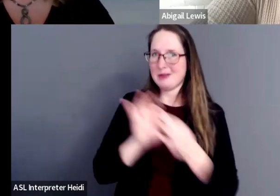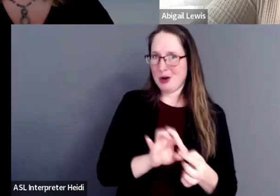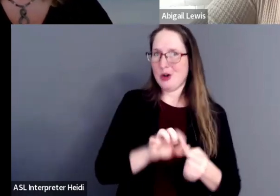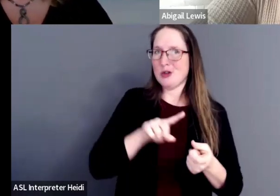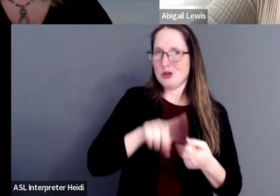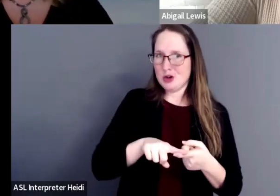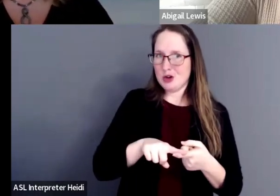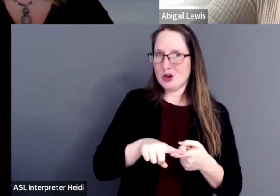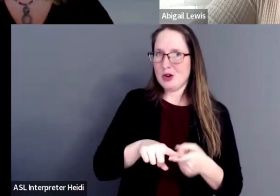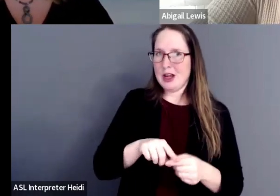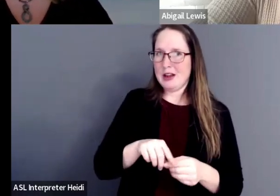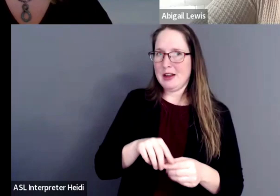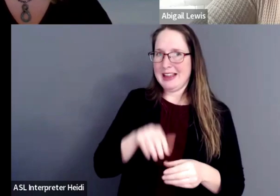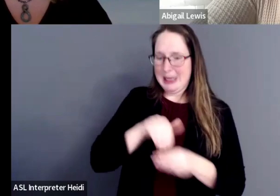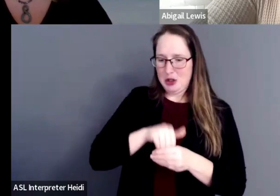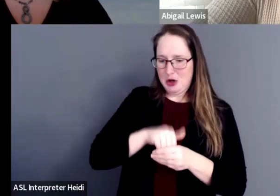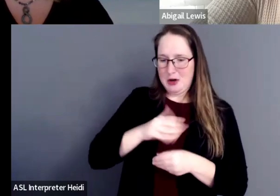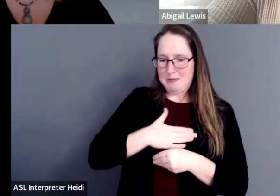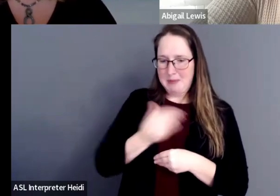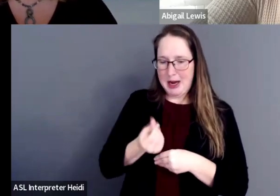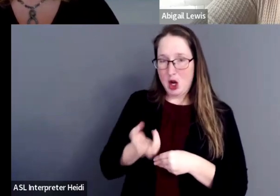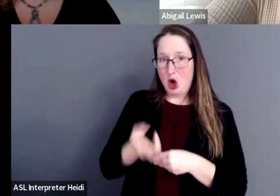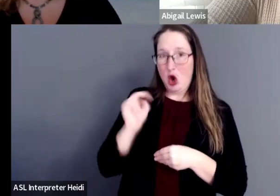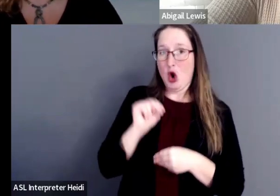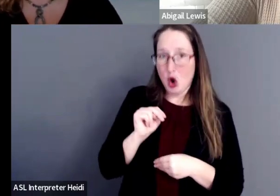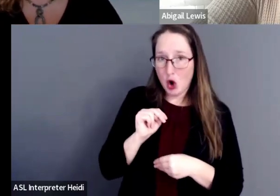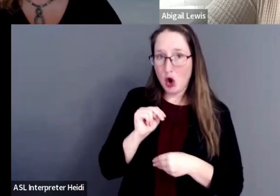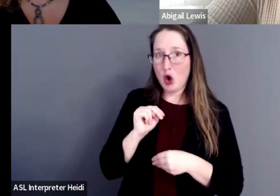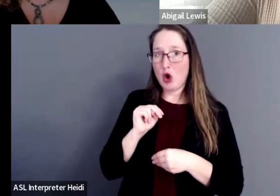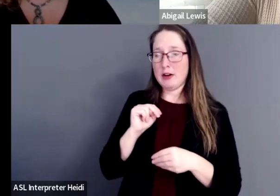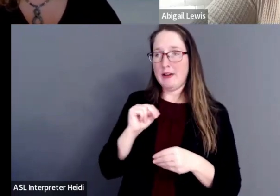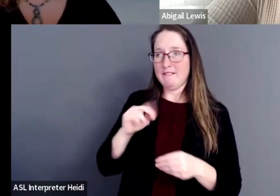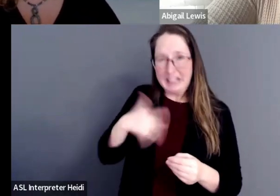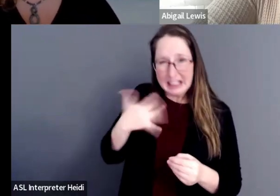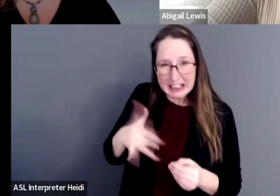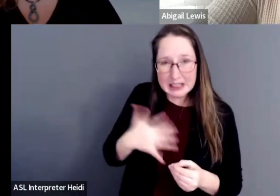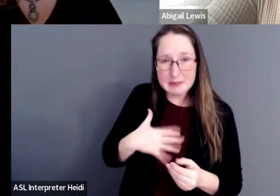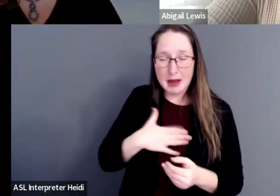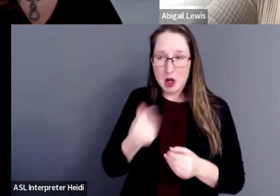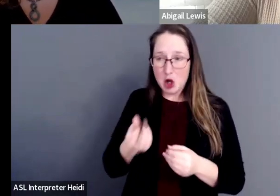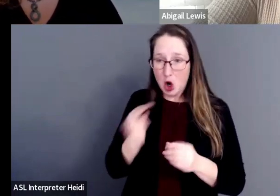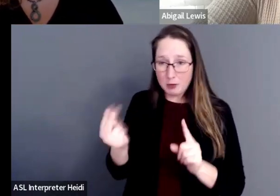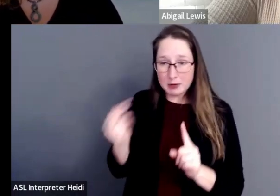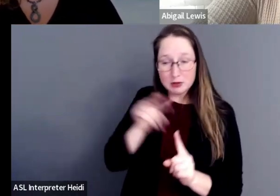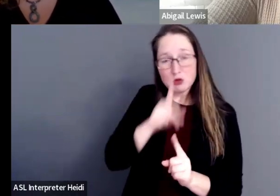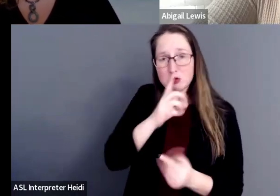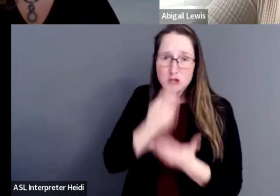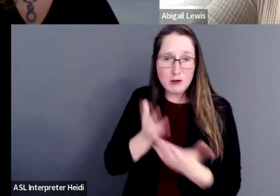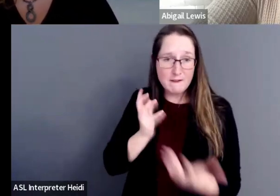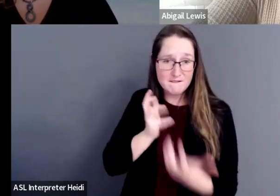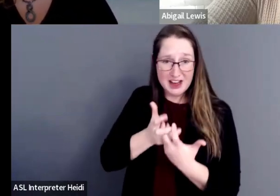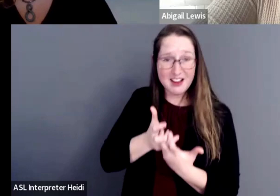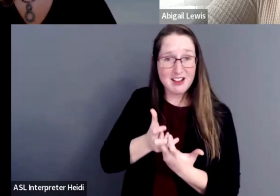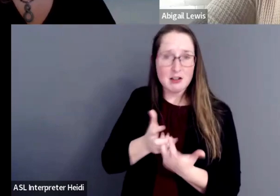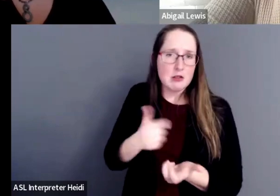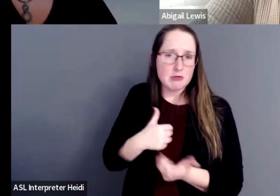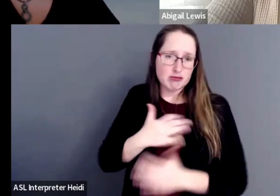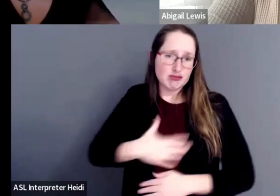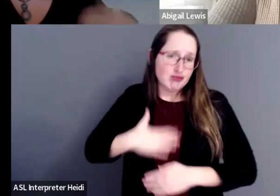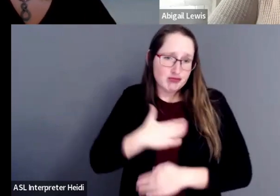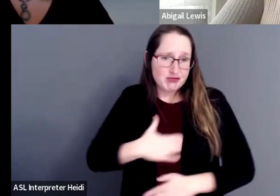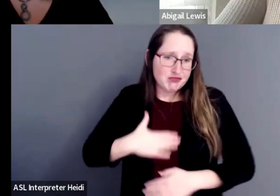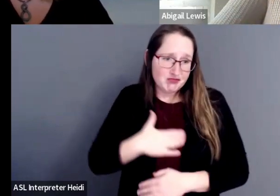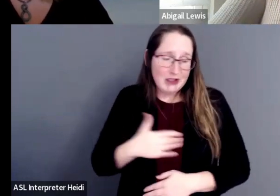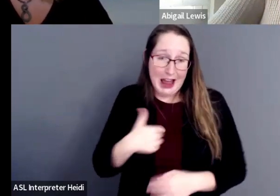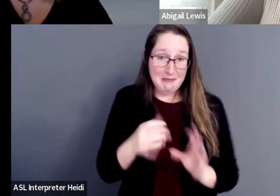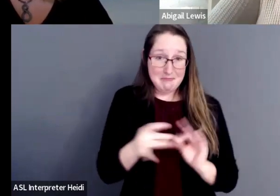my own perceptions and feelings. And it's a good fit for me because I enjoy art, like I said,